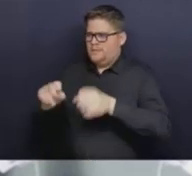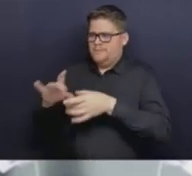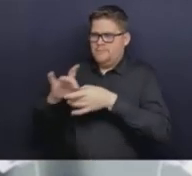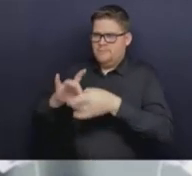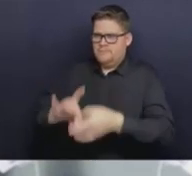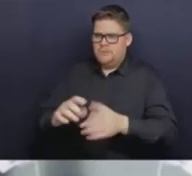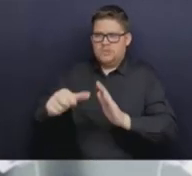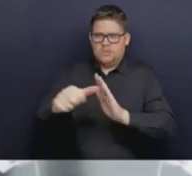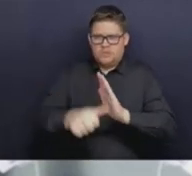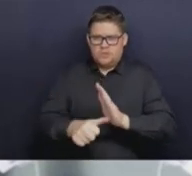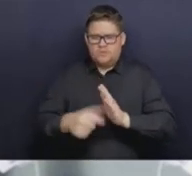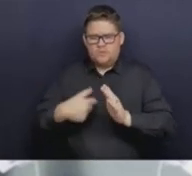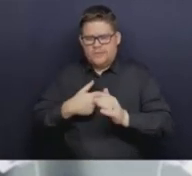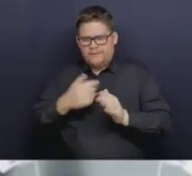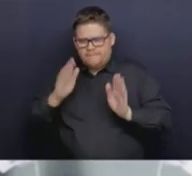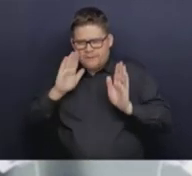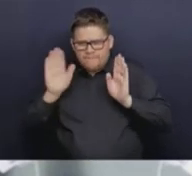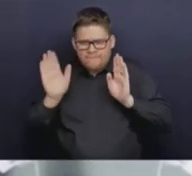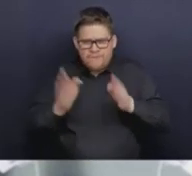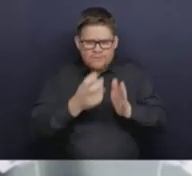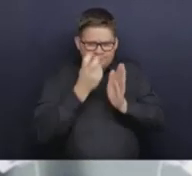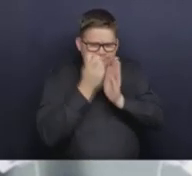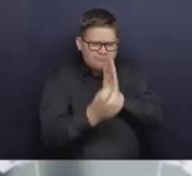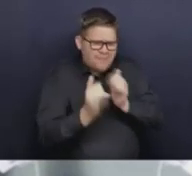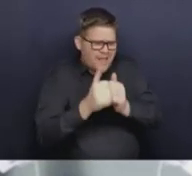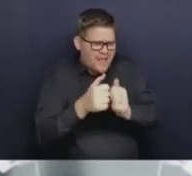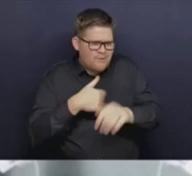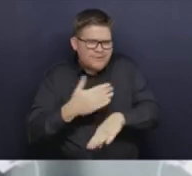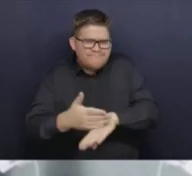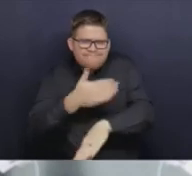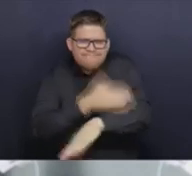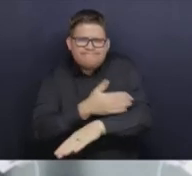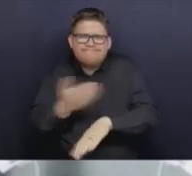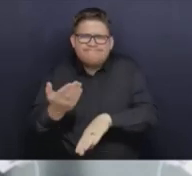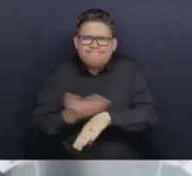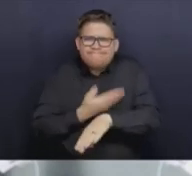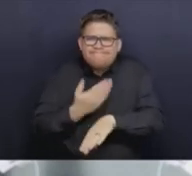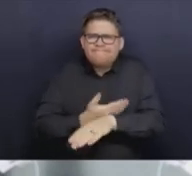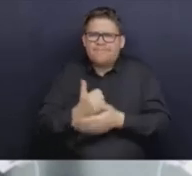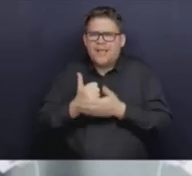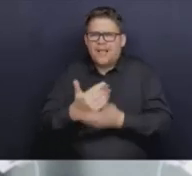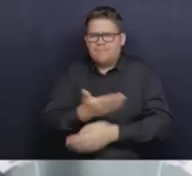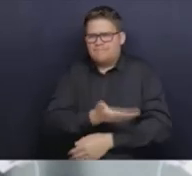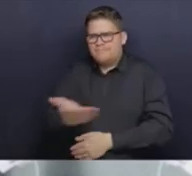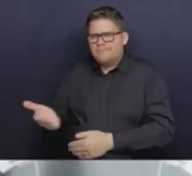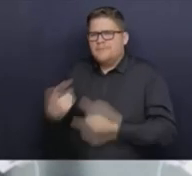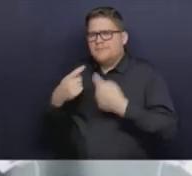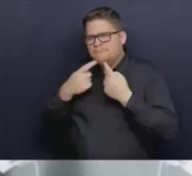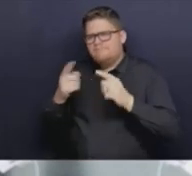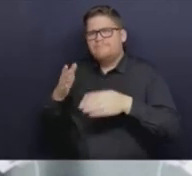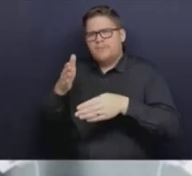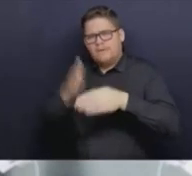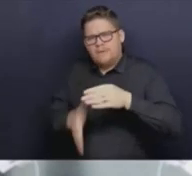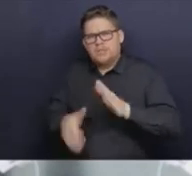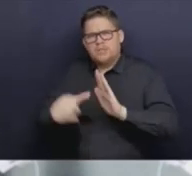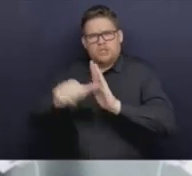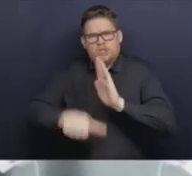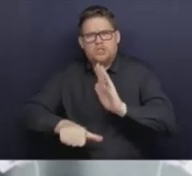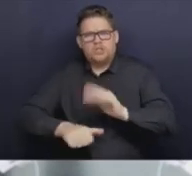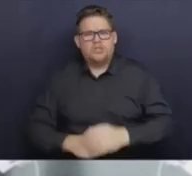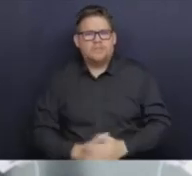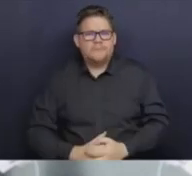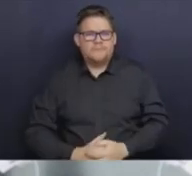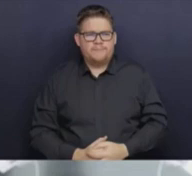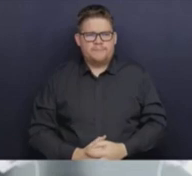respect to surgical renewals, have helped people get the surgery they need when they need it. I also want to say, because we do